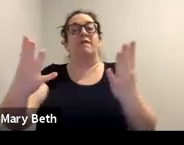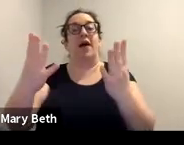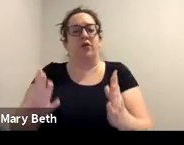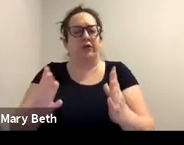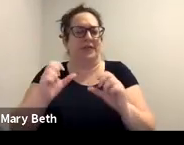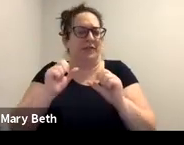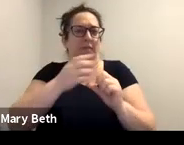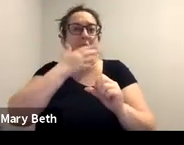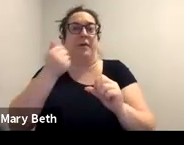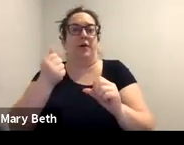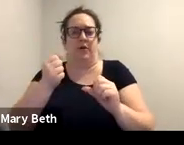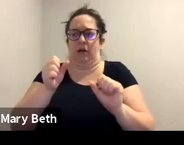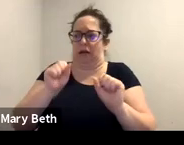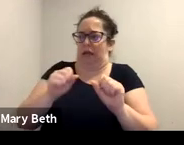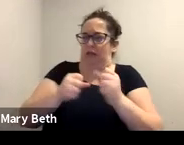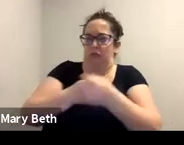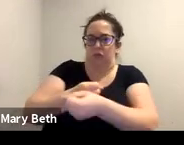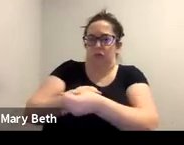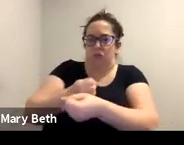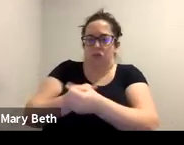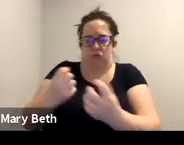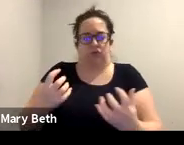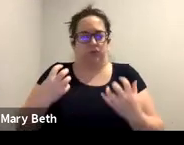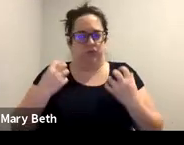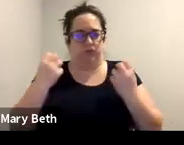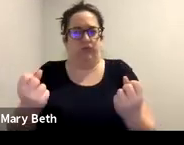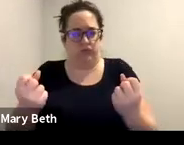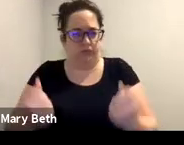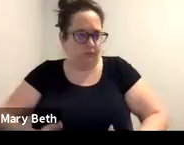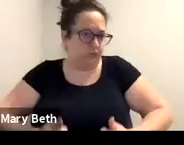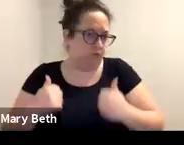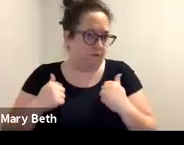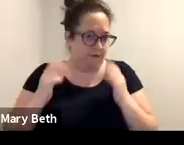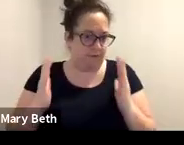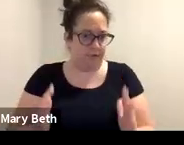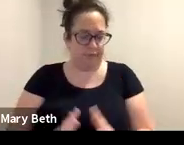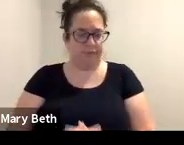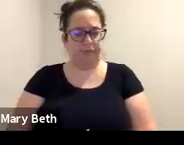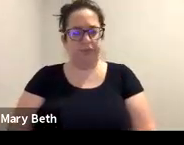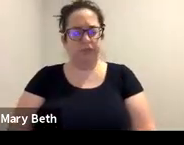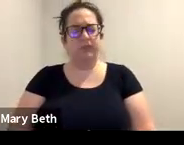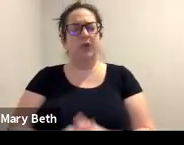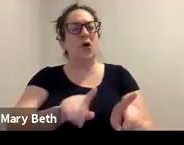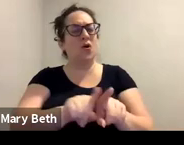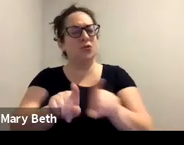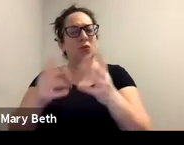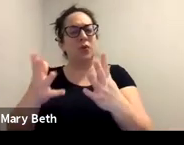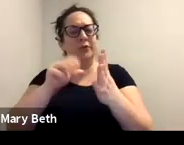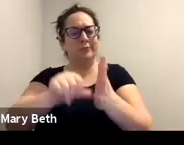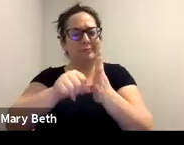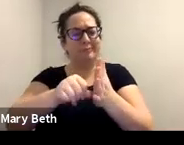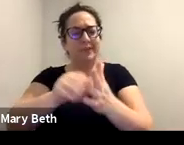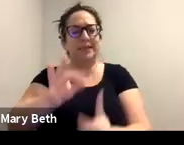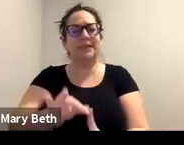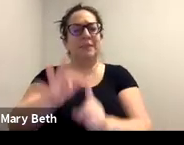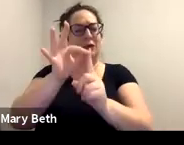Um, I also just want to call out that we have different special initiatives and one that I'm particularly